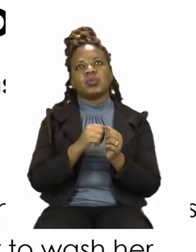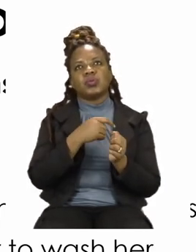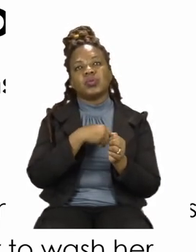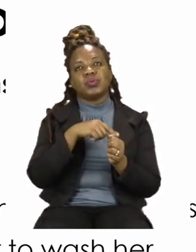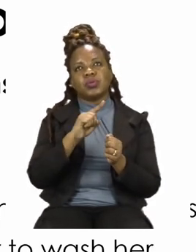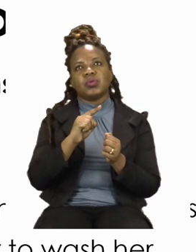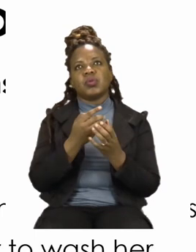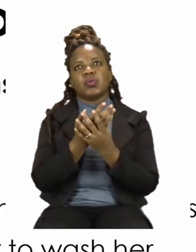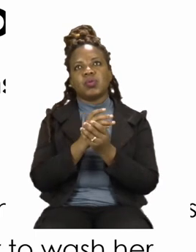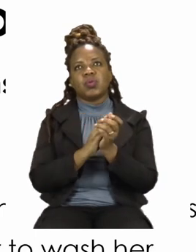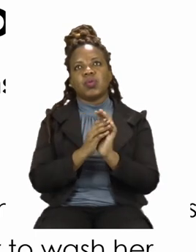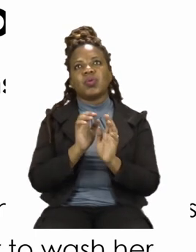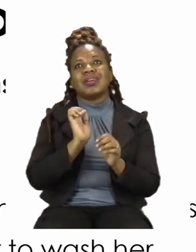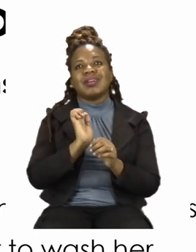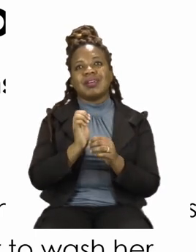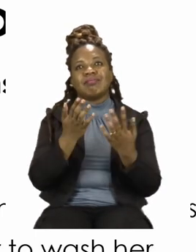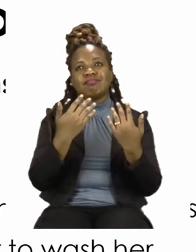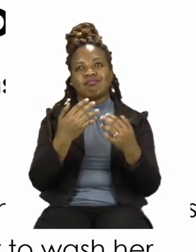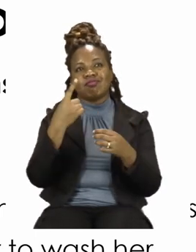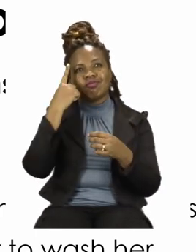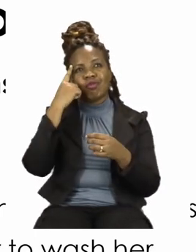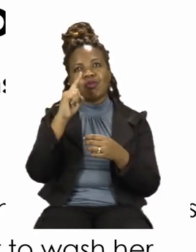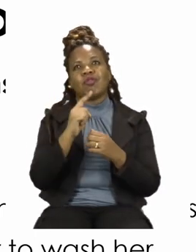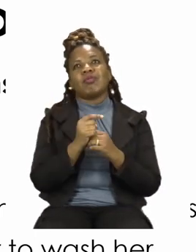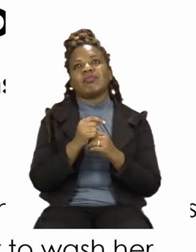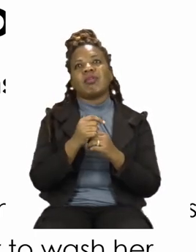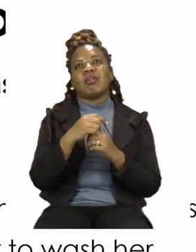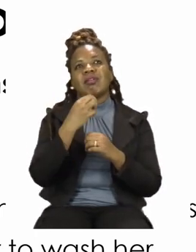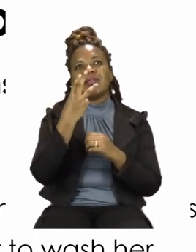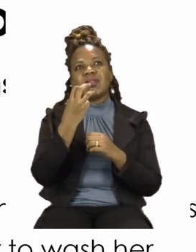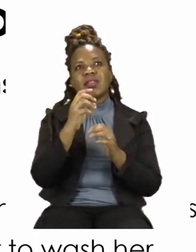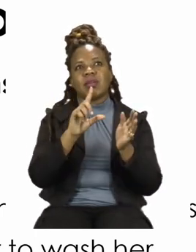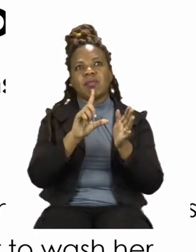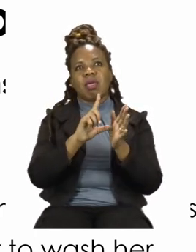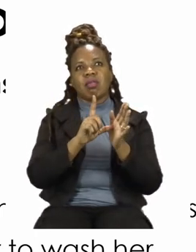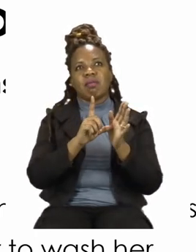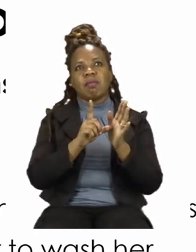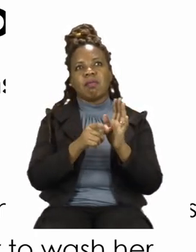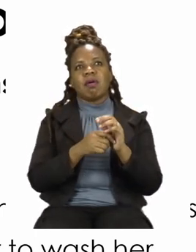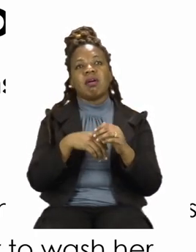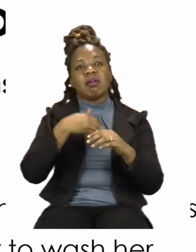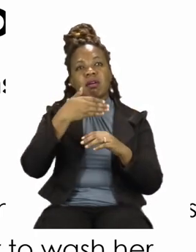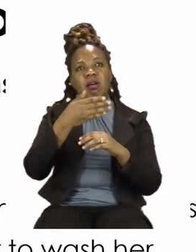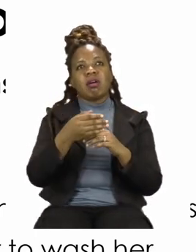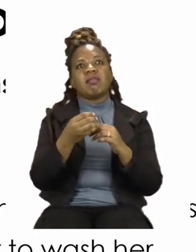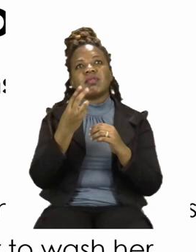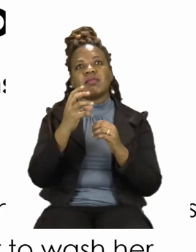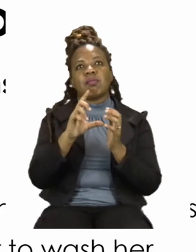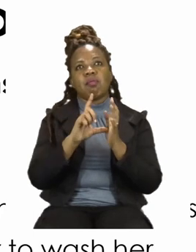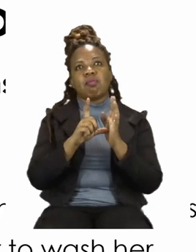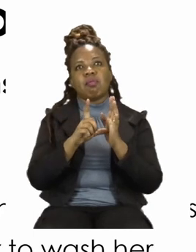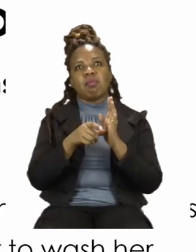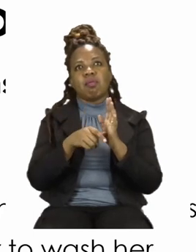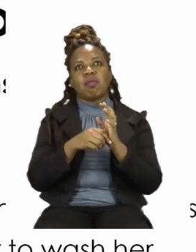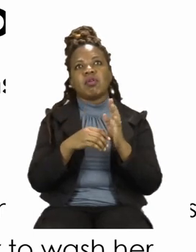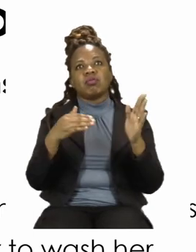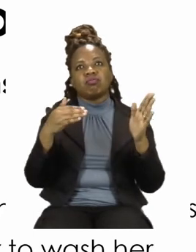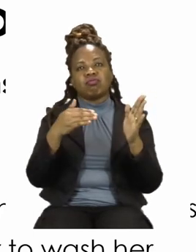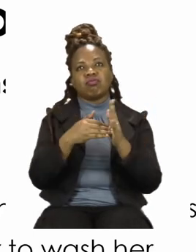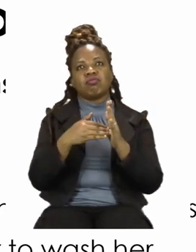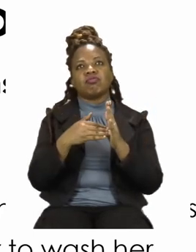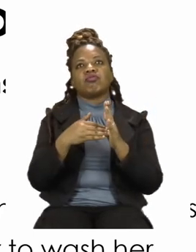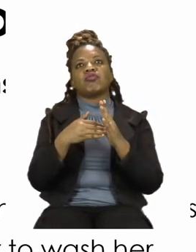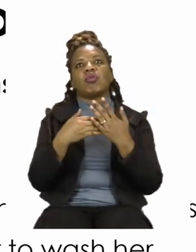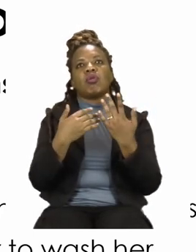her hands. She closes the tap. She dries her hands on a clean